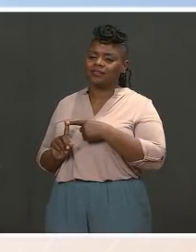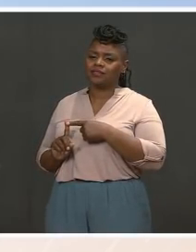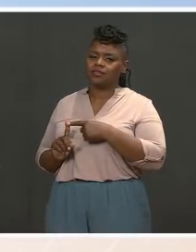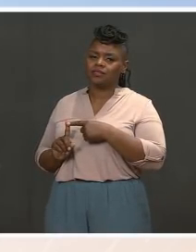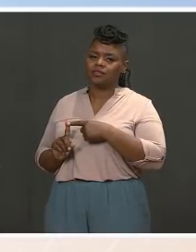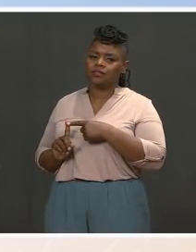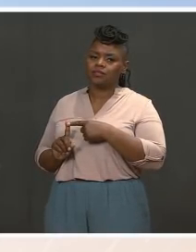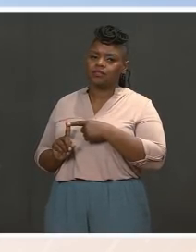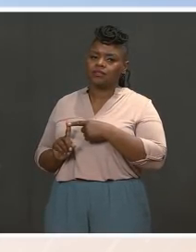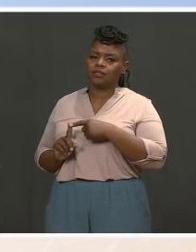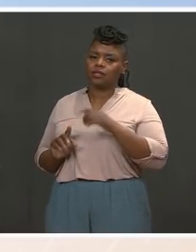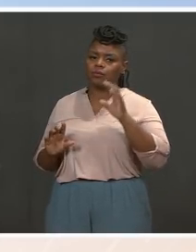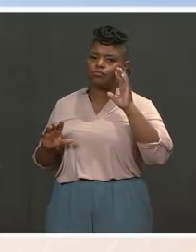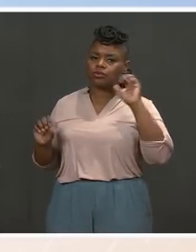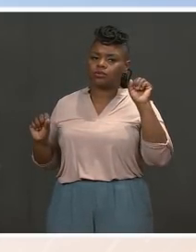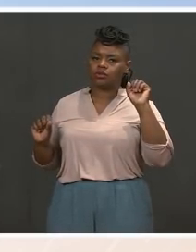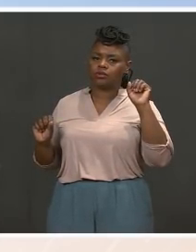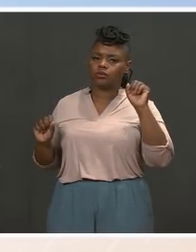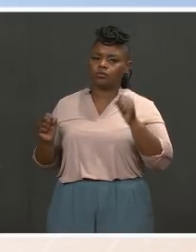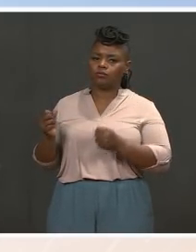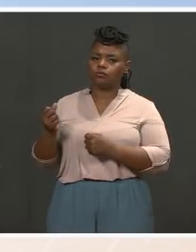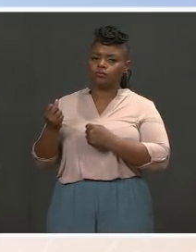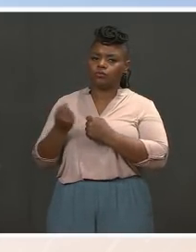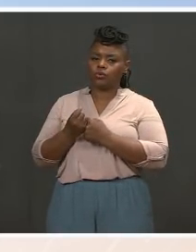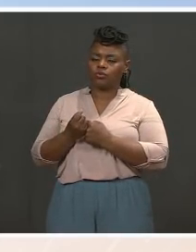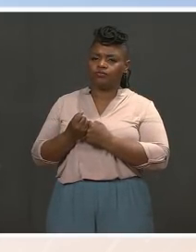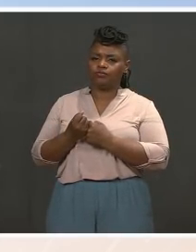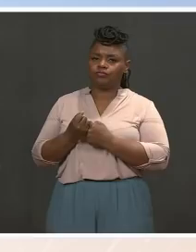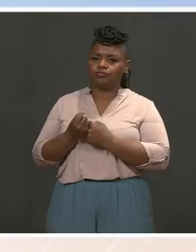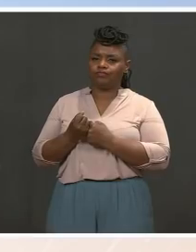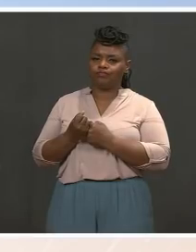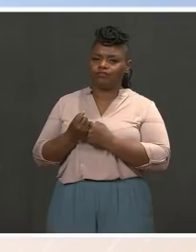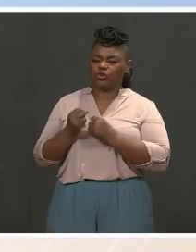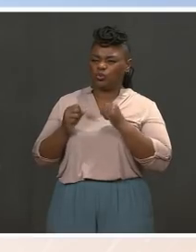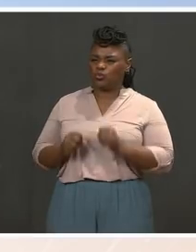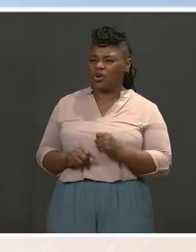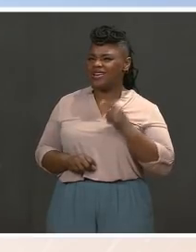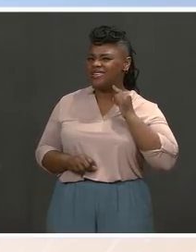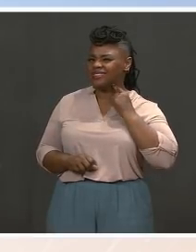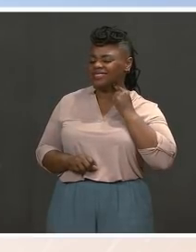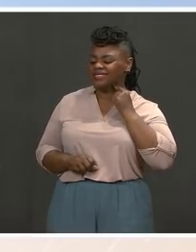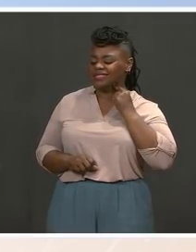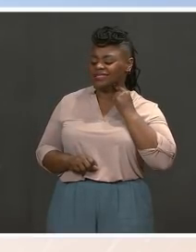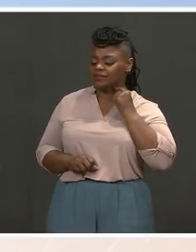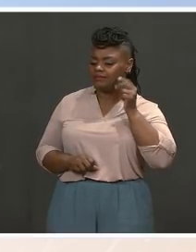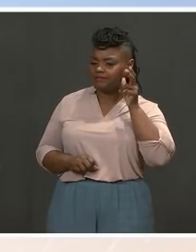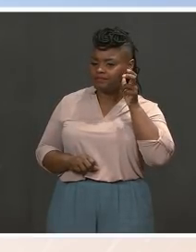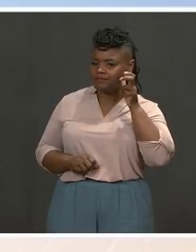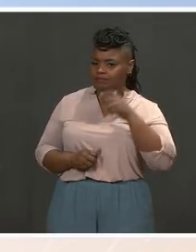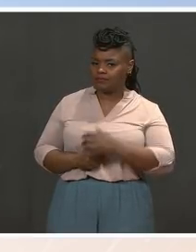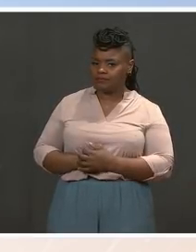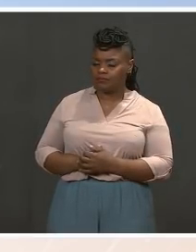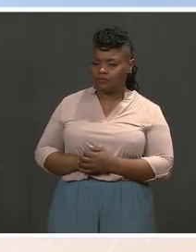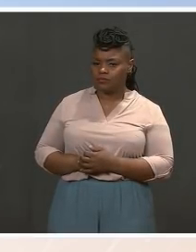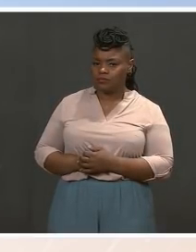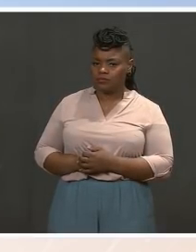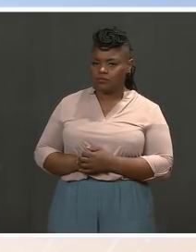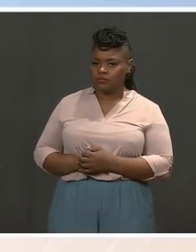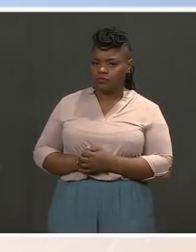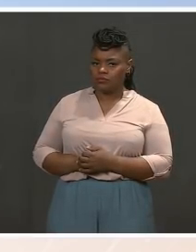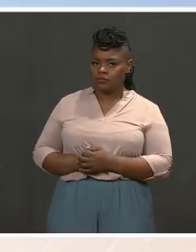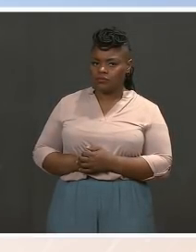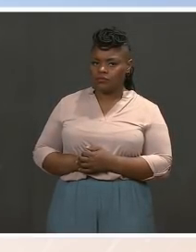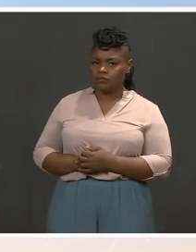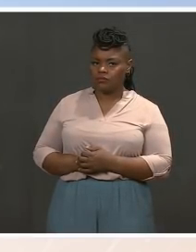EAD employment authorization cards for H-4 and L-2 visa holders, now these guys are saying — most of them are women,